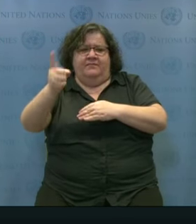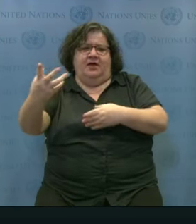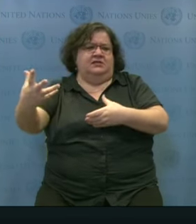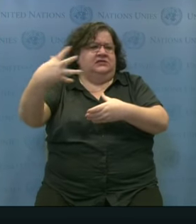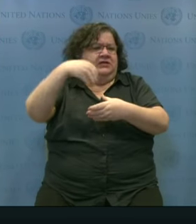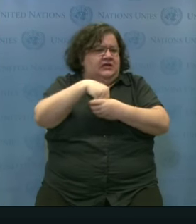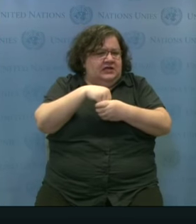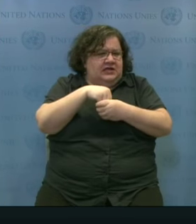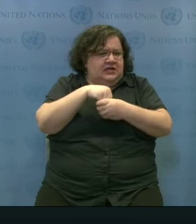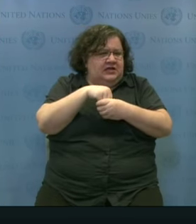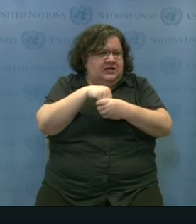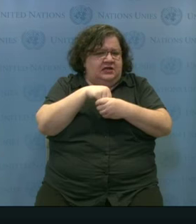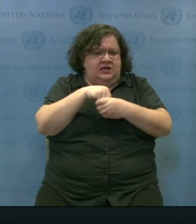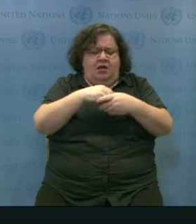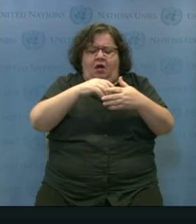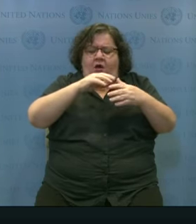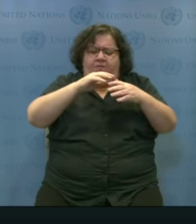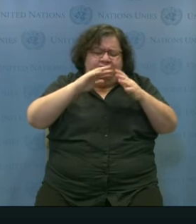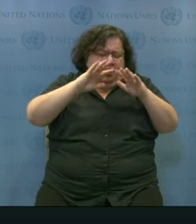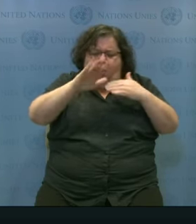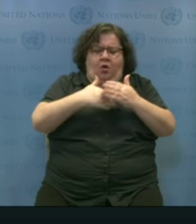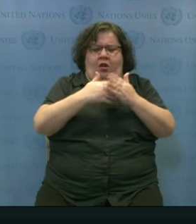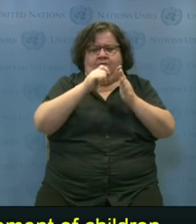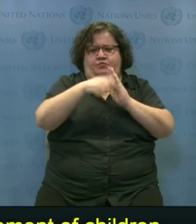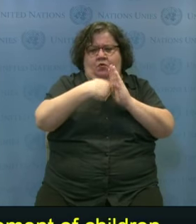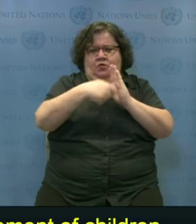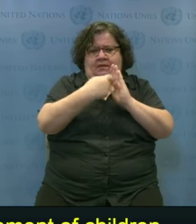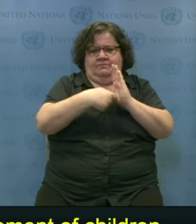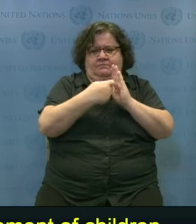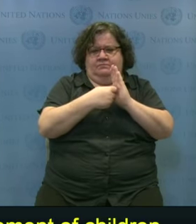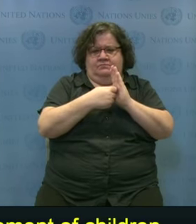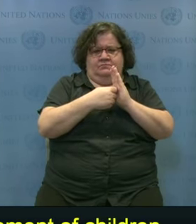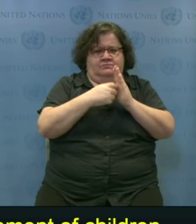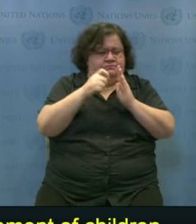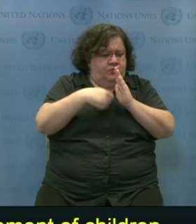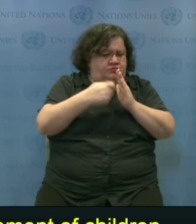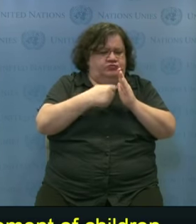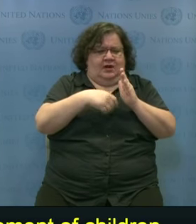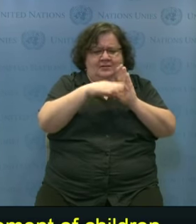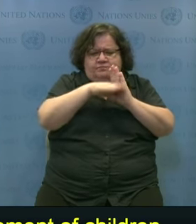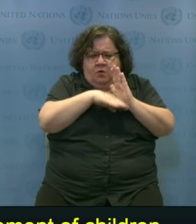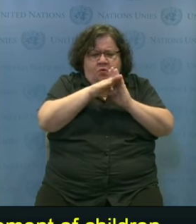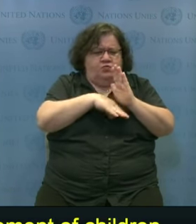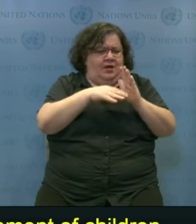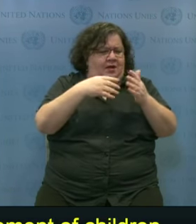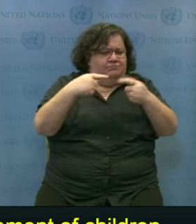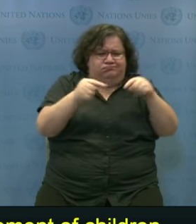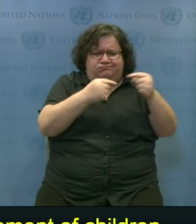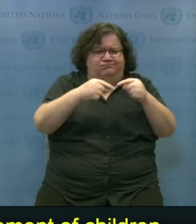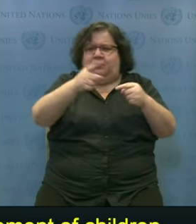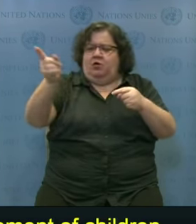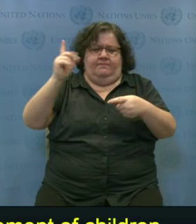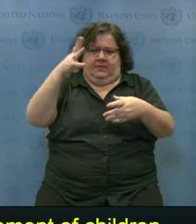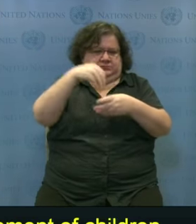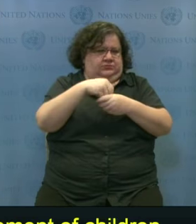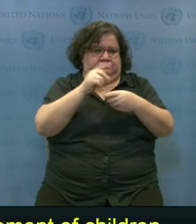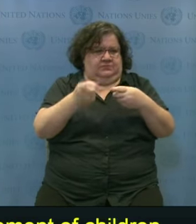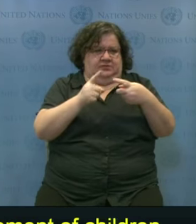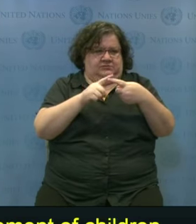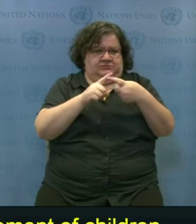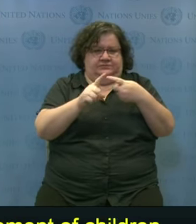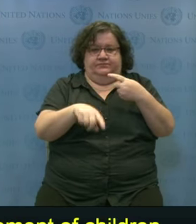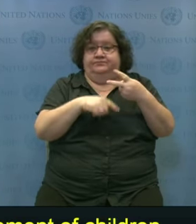risk resilience and humanitarian action. The second is the urgent need to strengthen